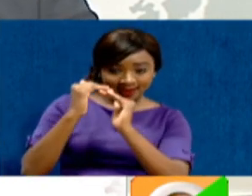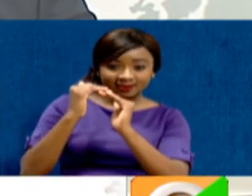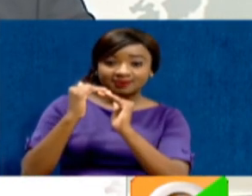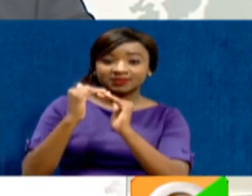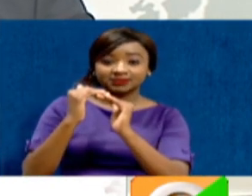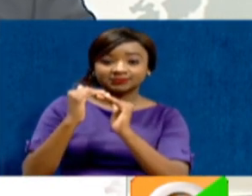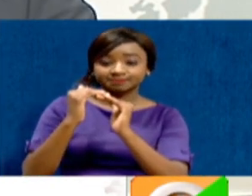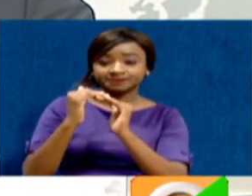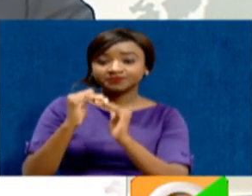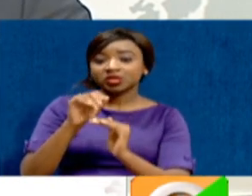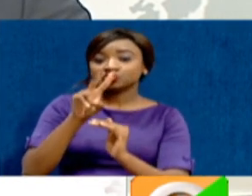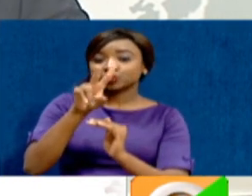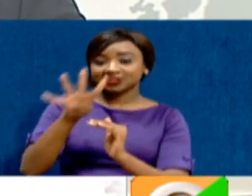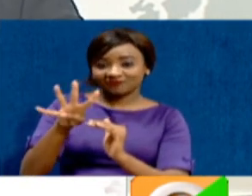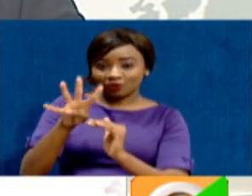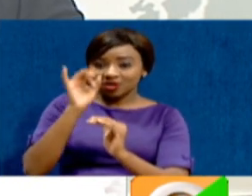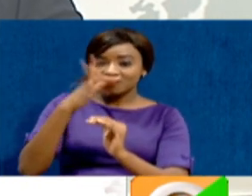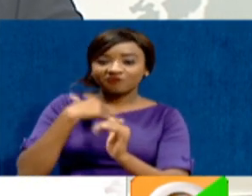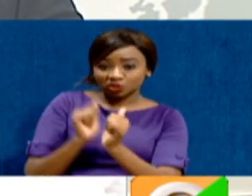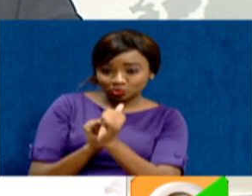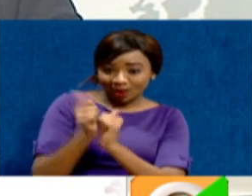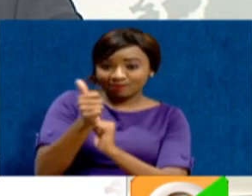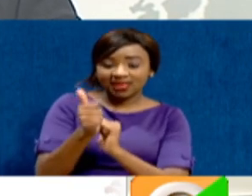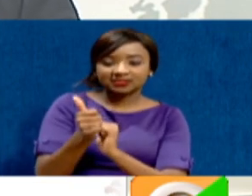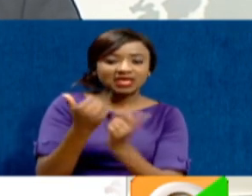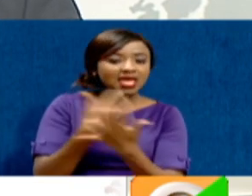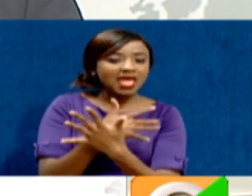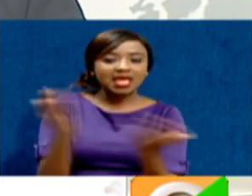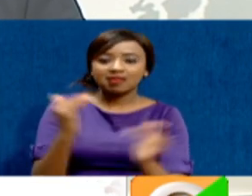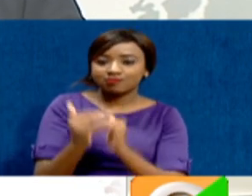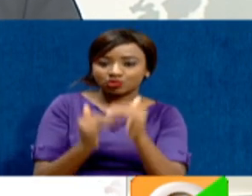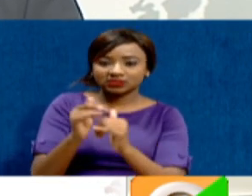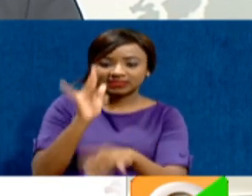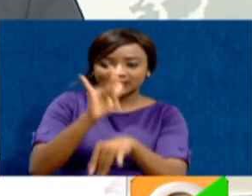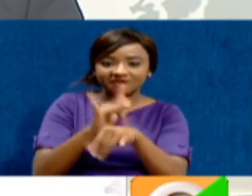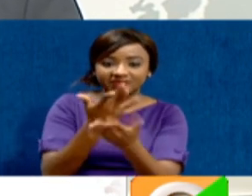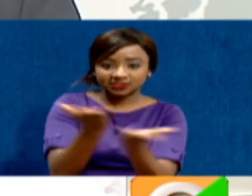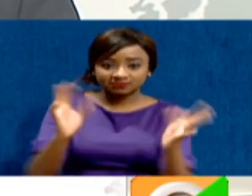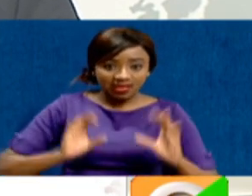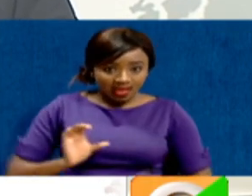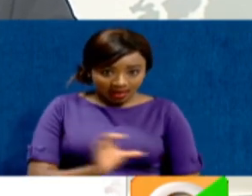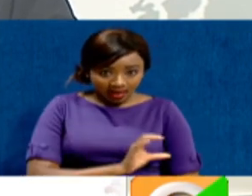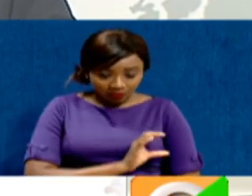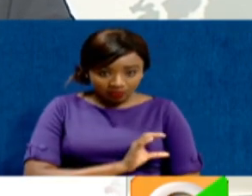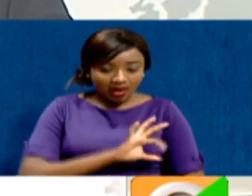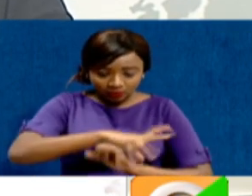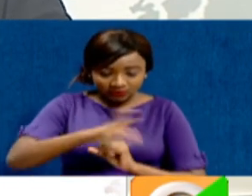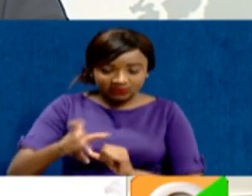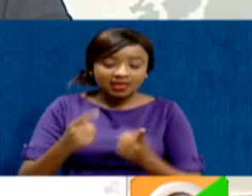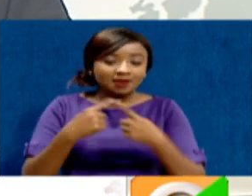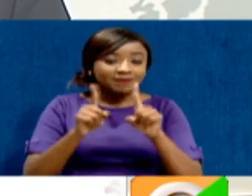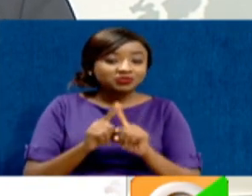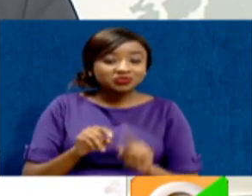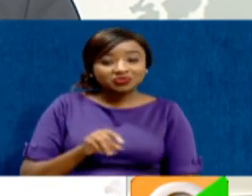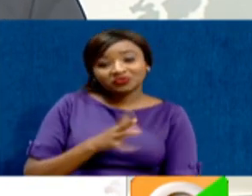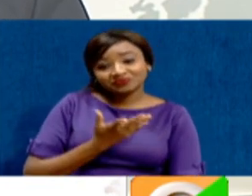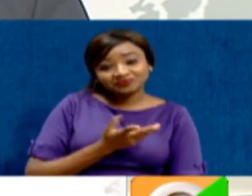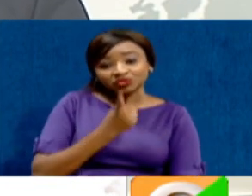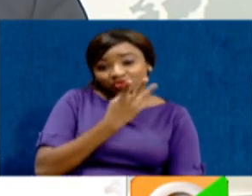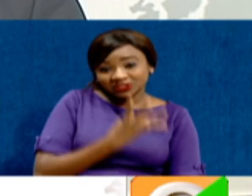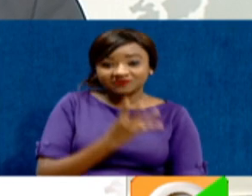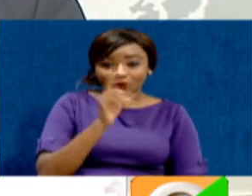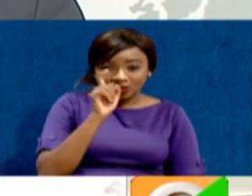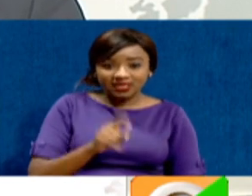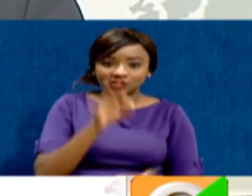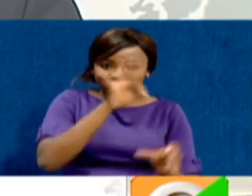whenever you're passing any formula or any matter that is touching on counties directly. So 24 delegations out of 47 must vote in support.